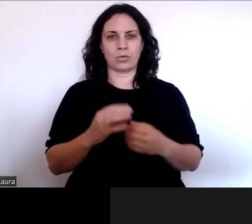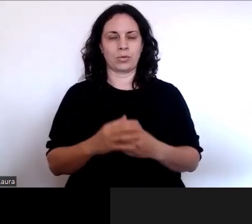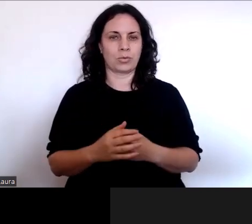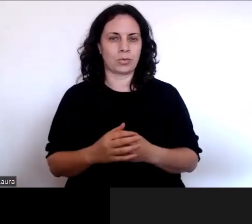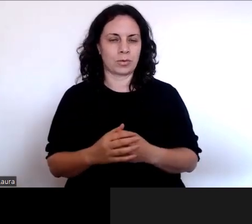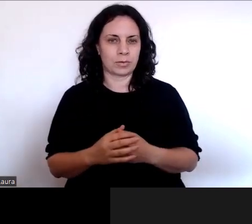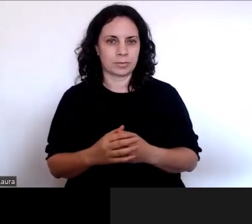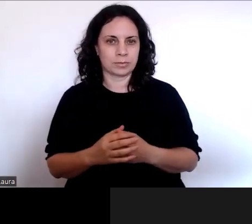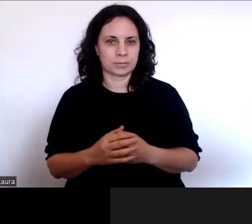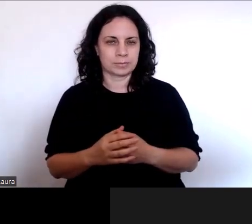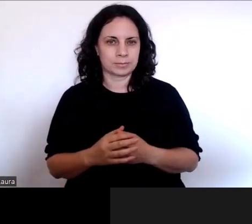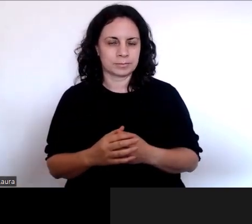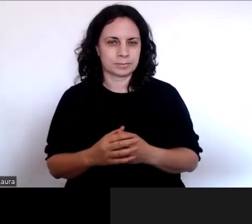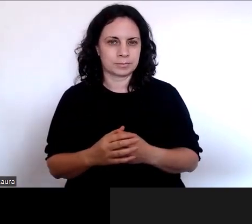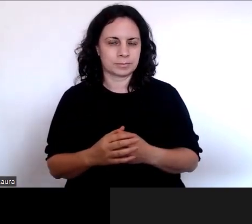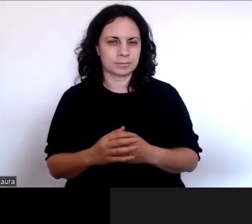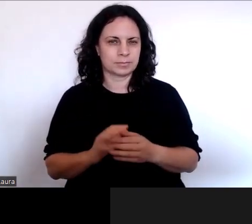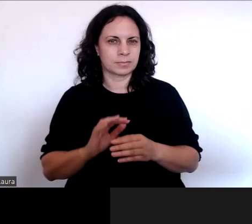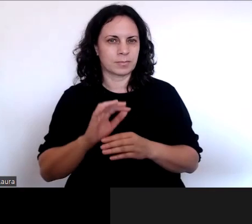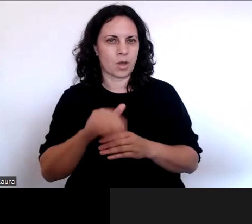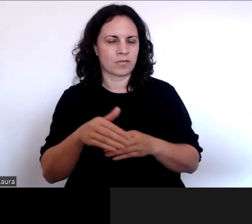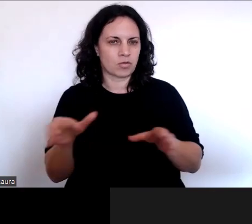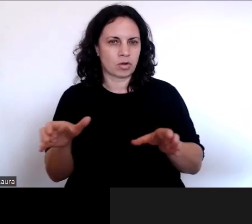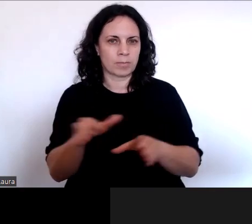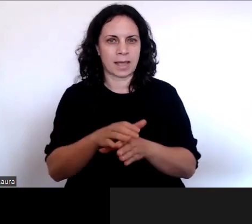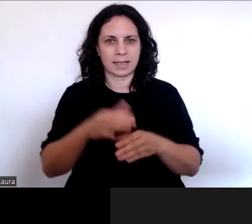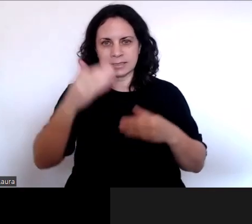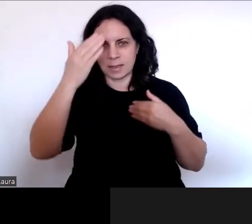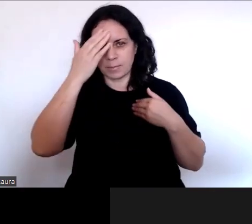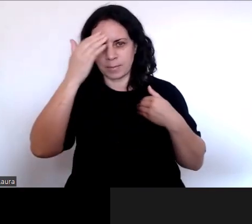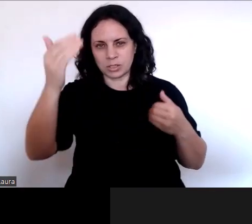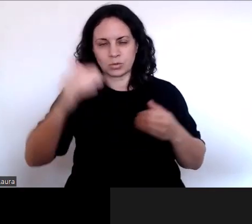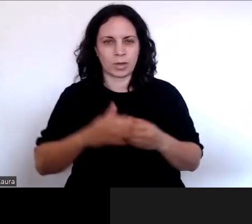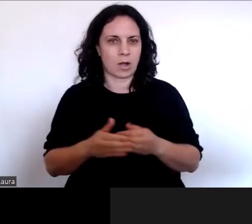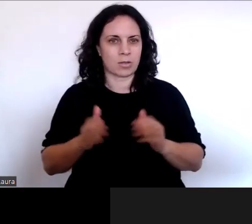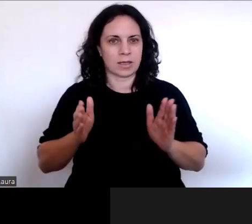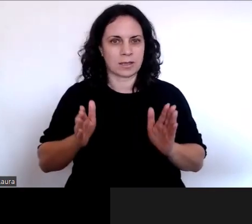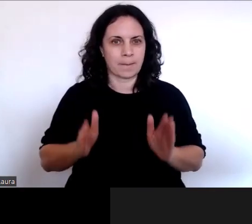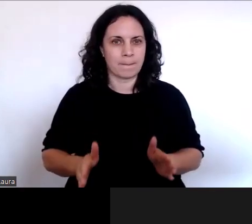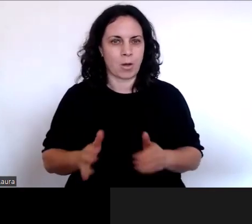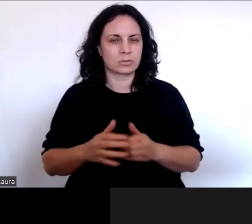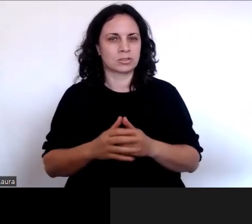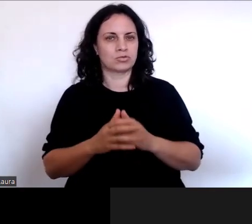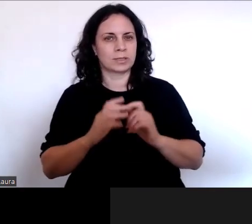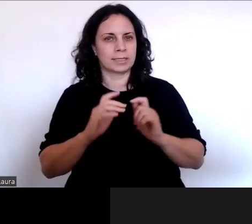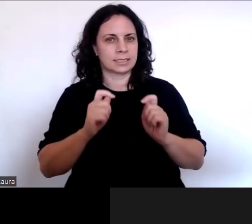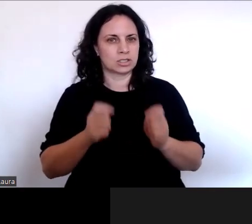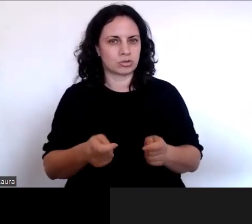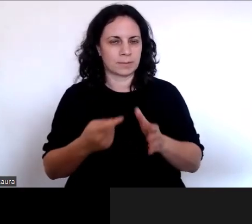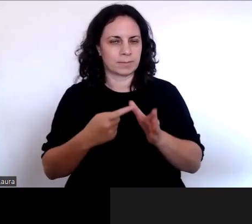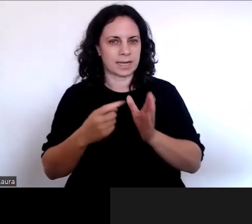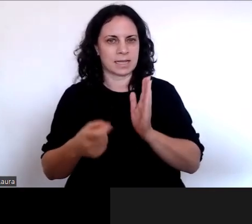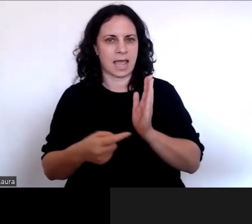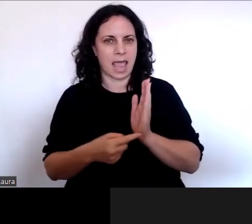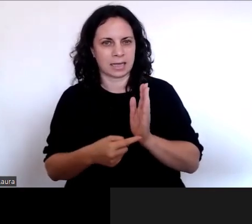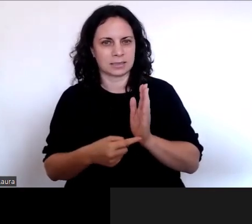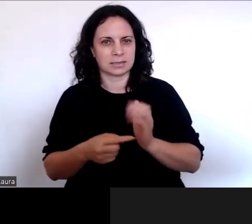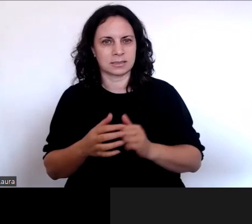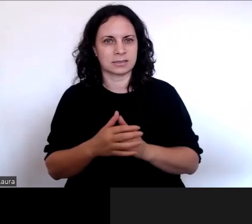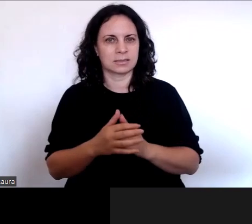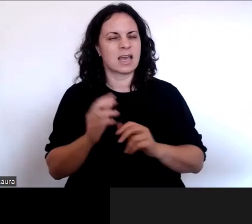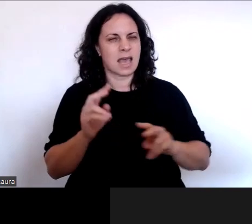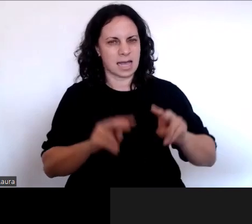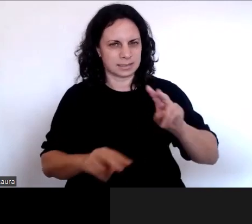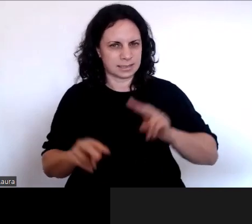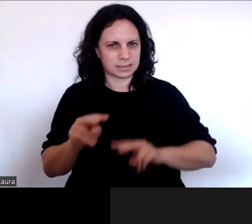review of the Mental Health Compulsory Assessment and Treatment Act. And for